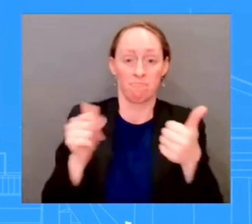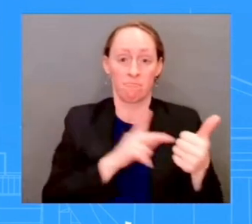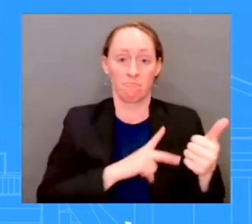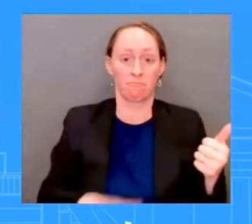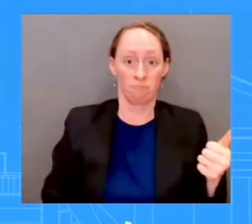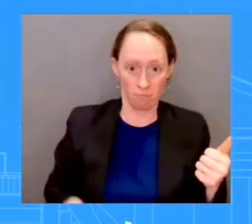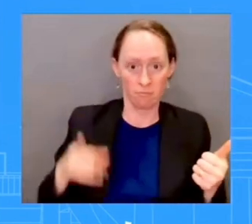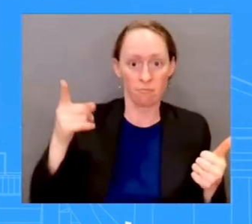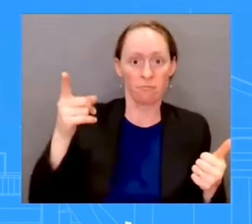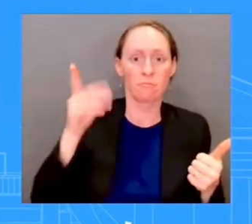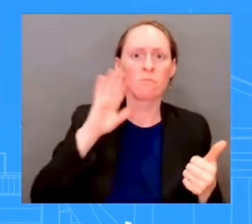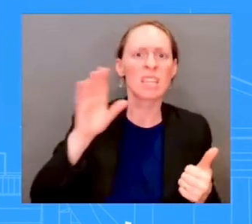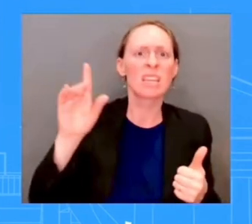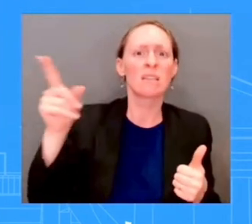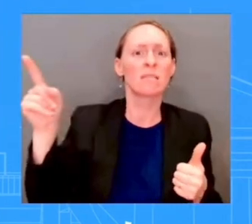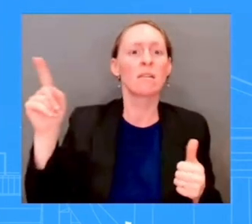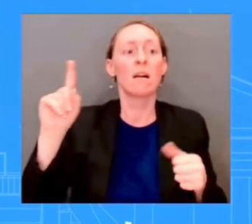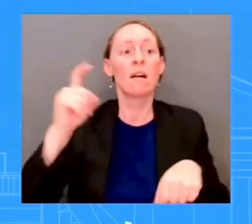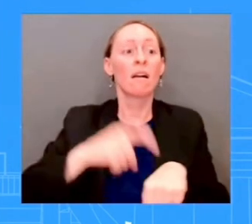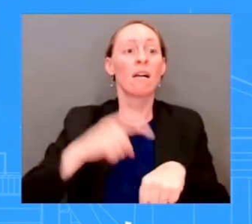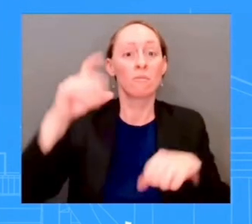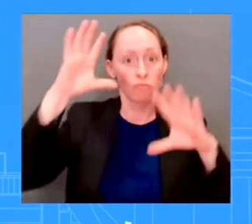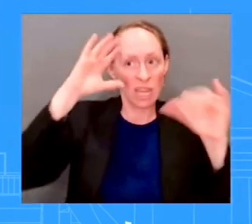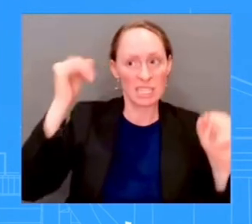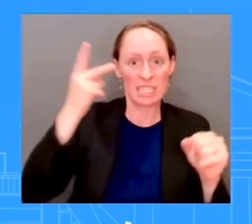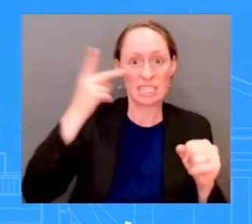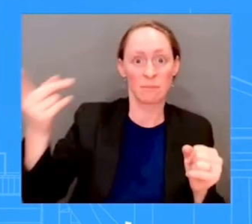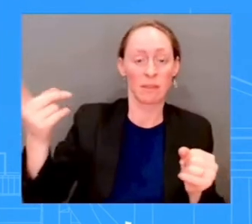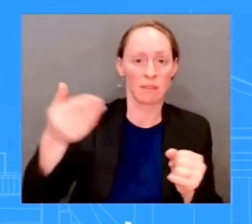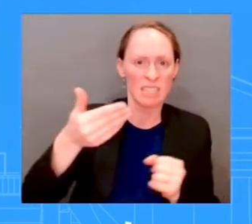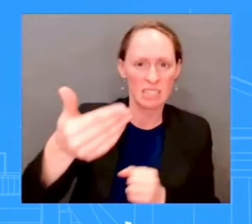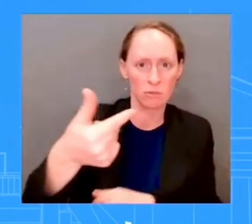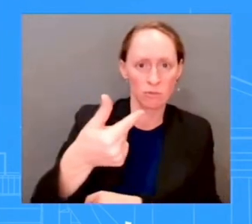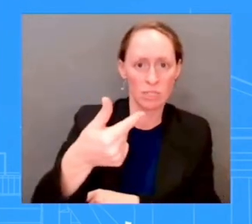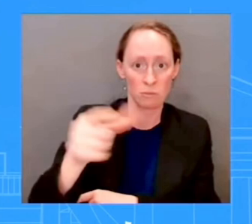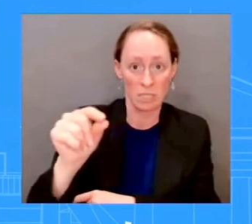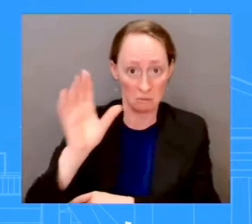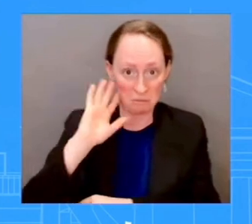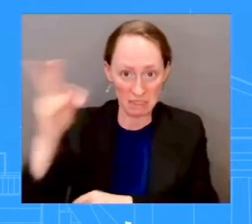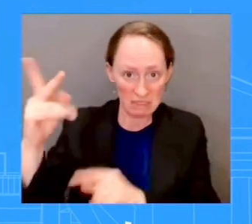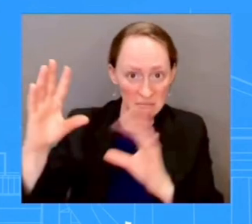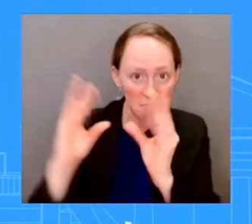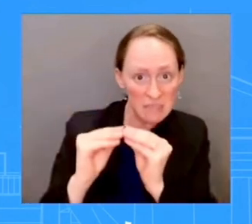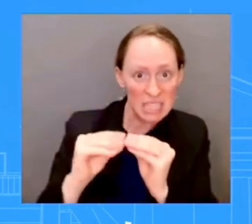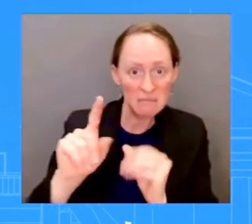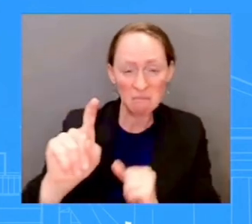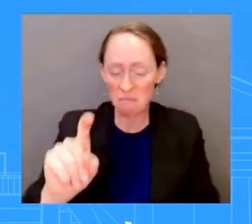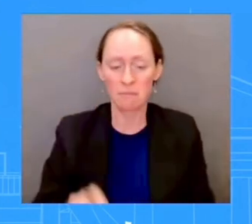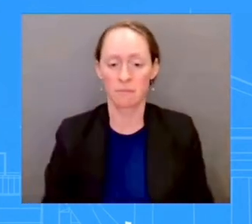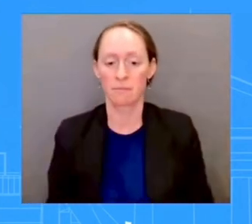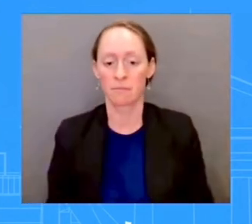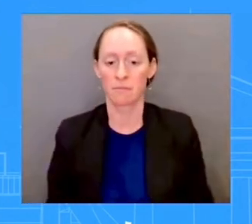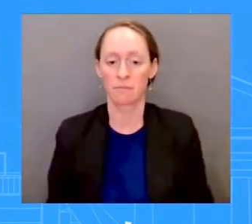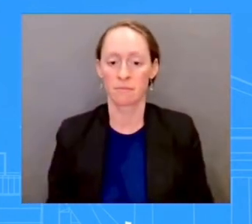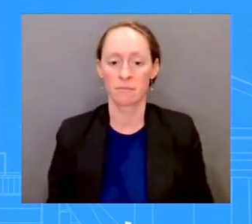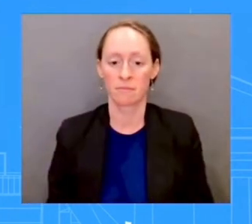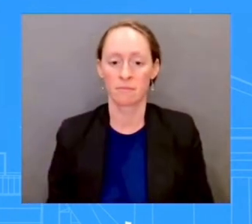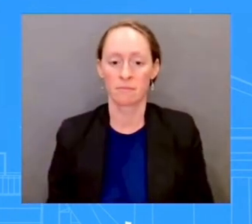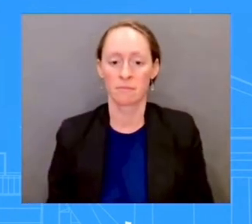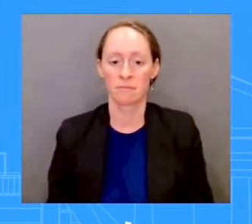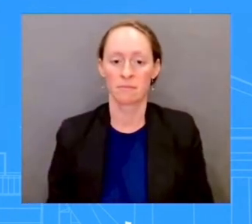the world. We've been very consistent about that, including, of course, with our partners in Saudi Arabia.